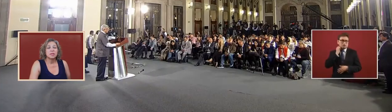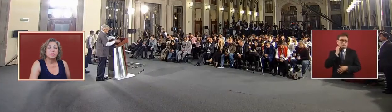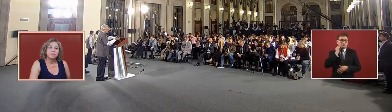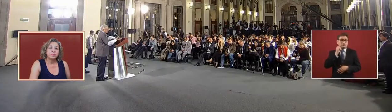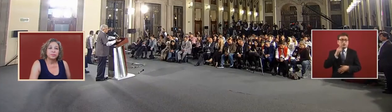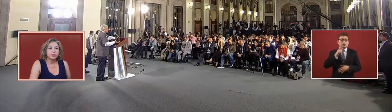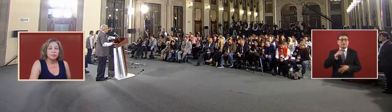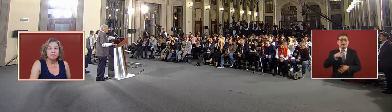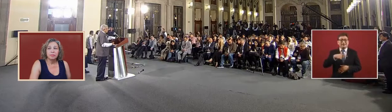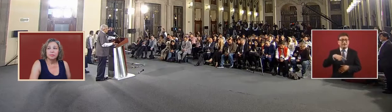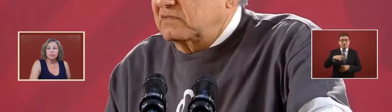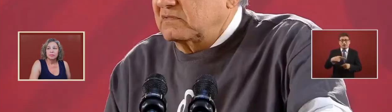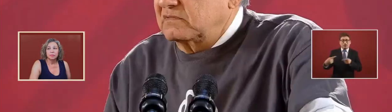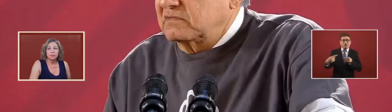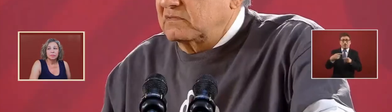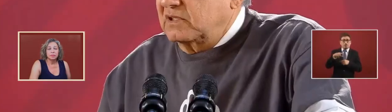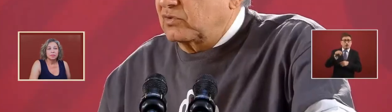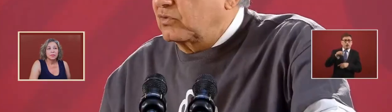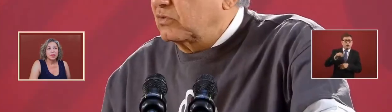this